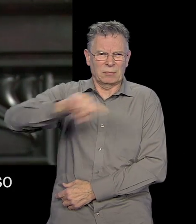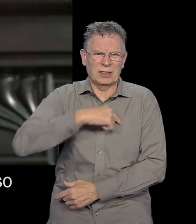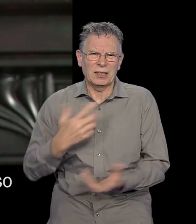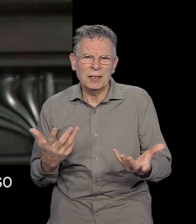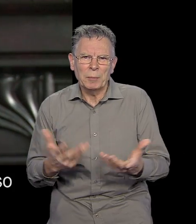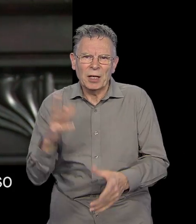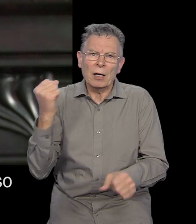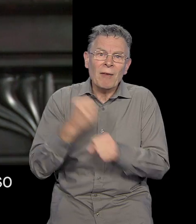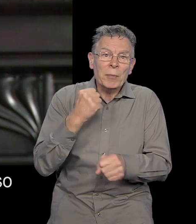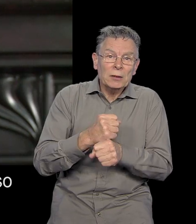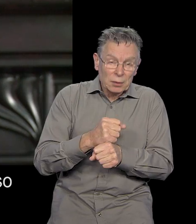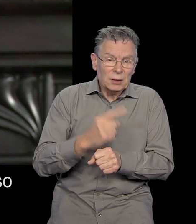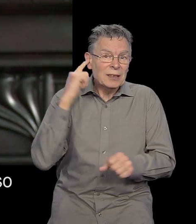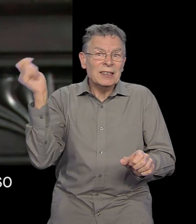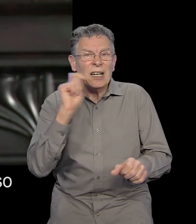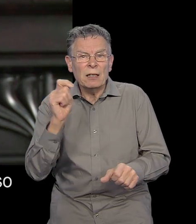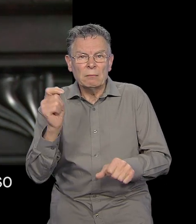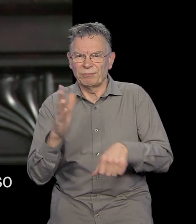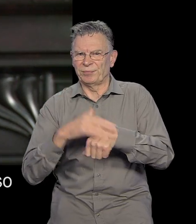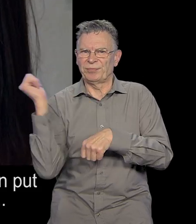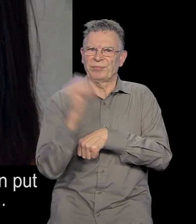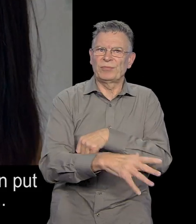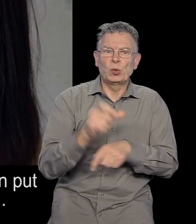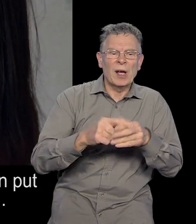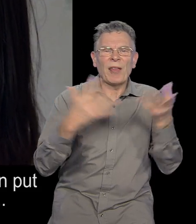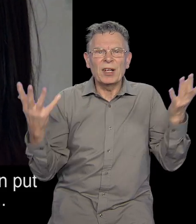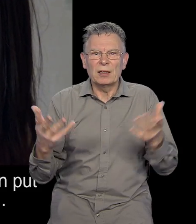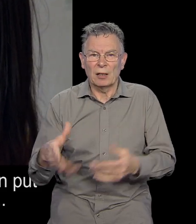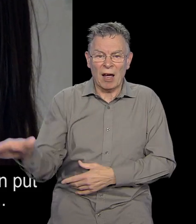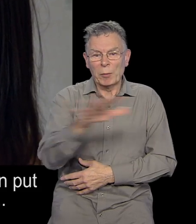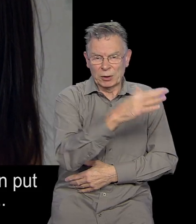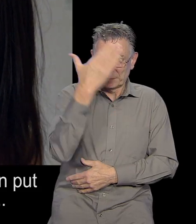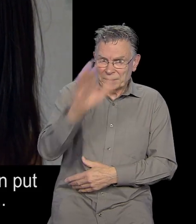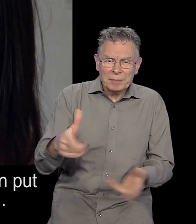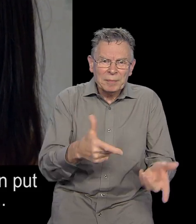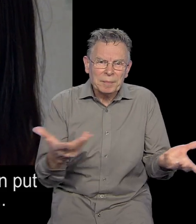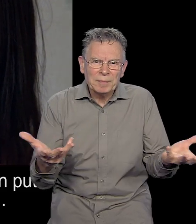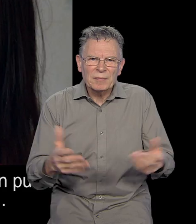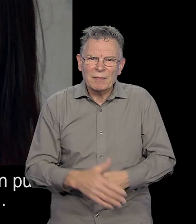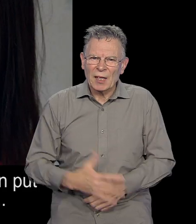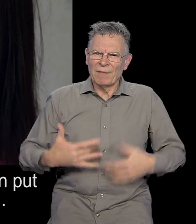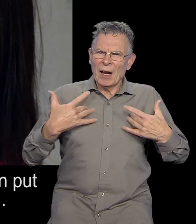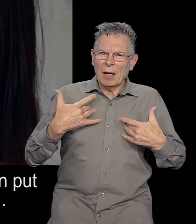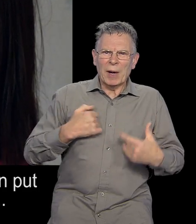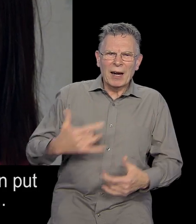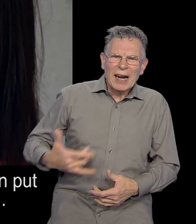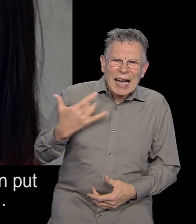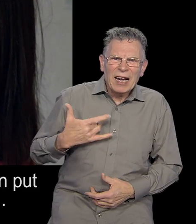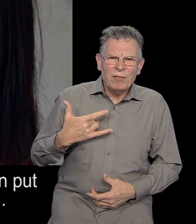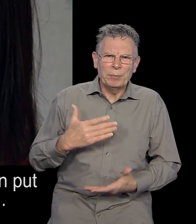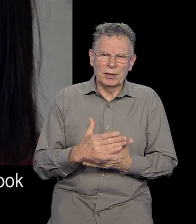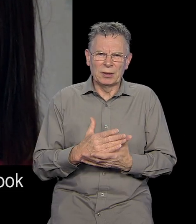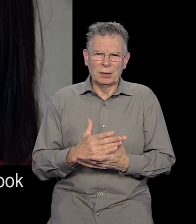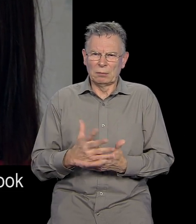up and done anything so nobody's nobody's aware. I feel like my life kind of has been put on hold from